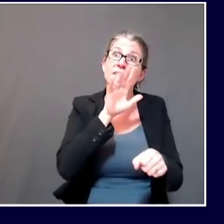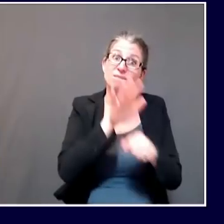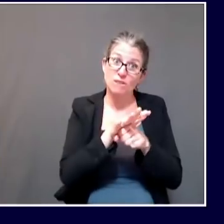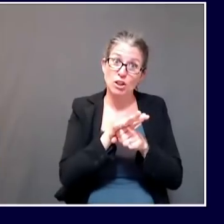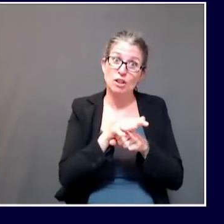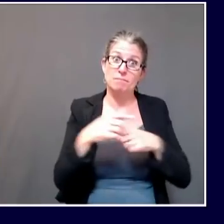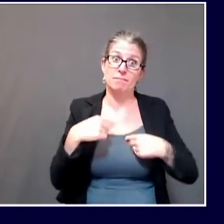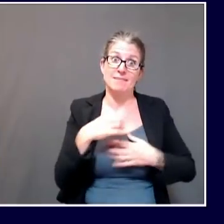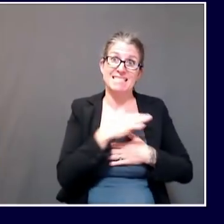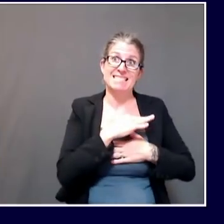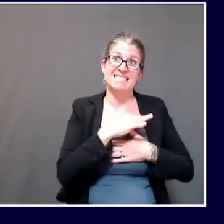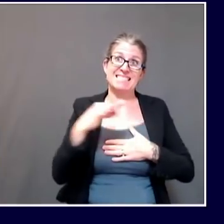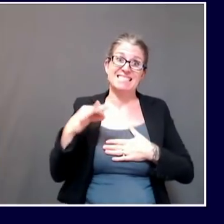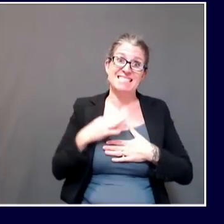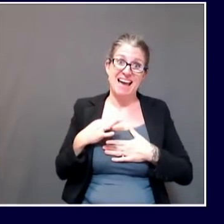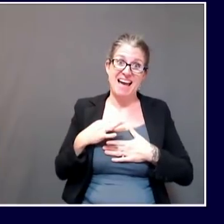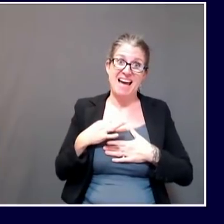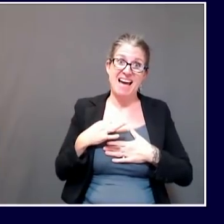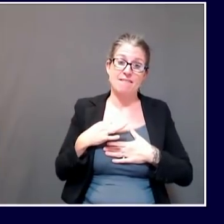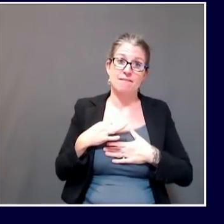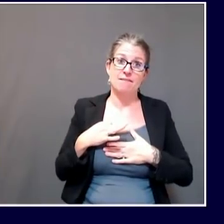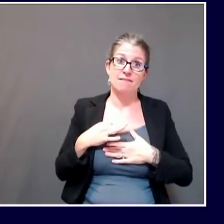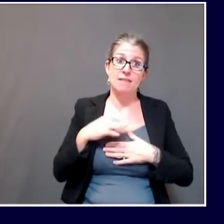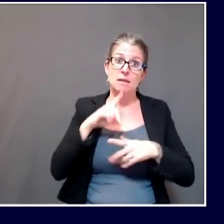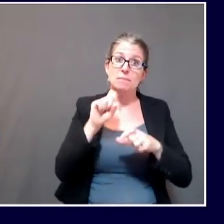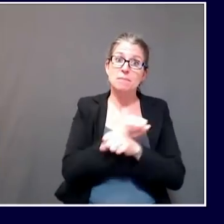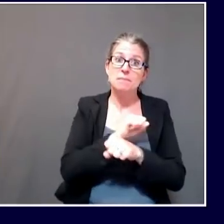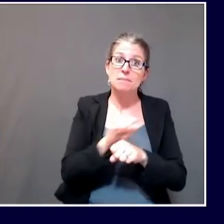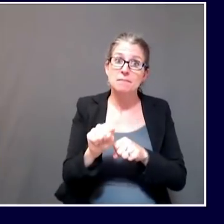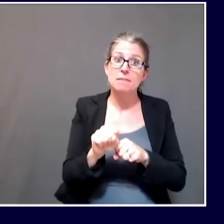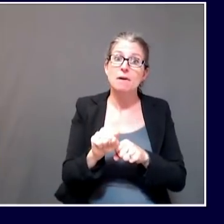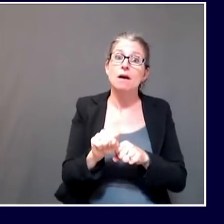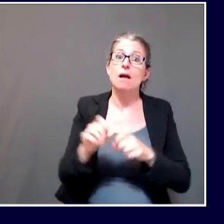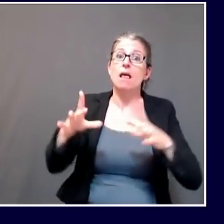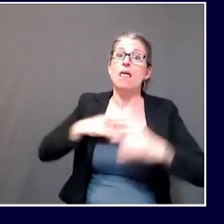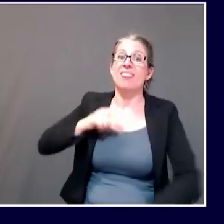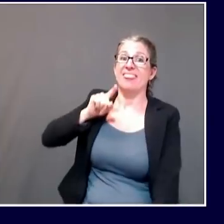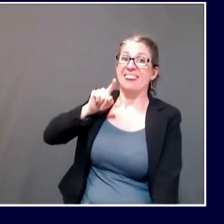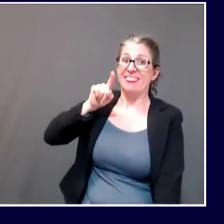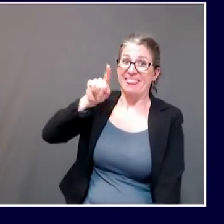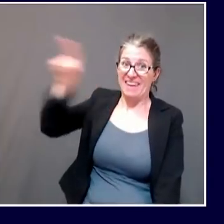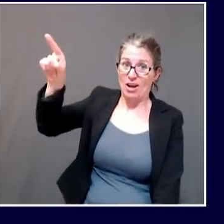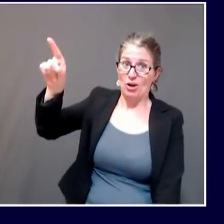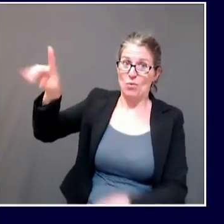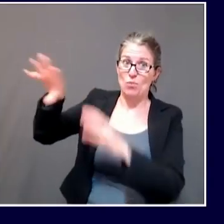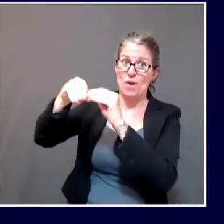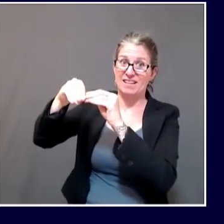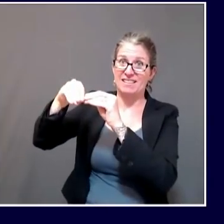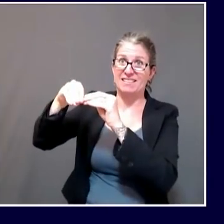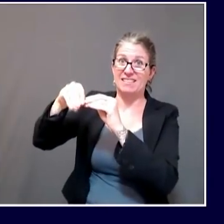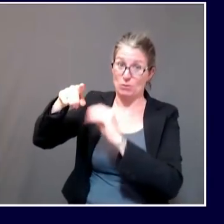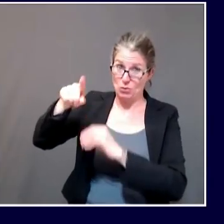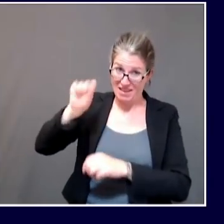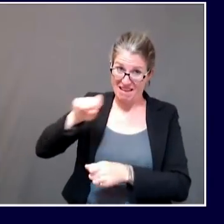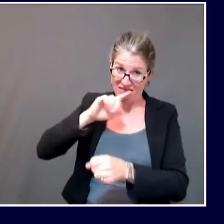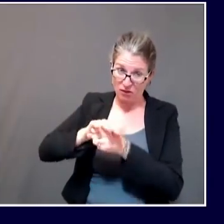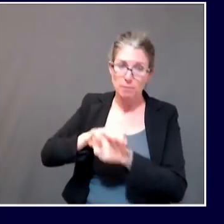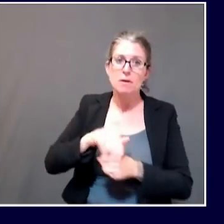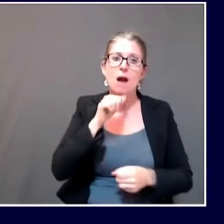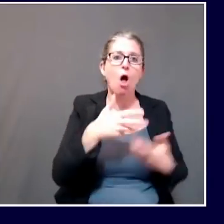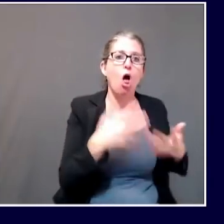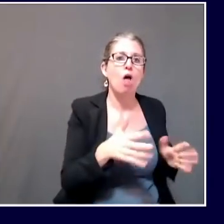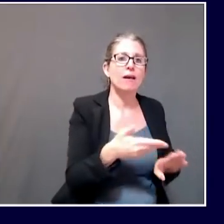that they introduced the virus to the jail and then have you determine whether there are any other factors at the jail that